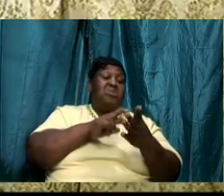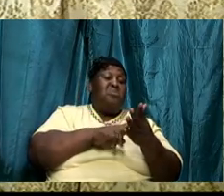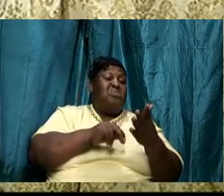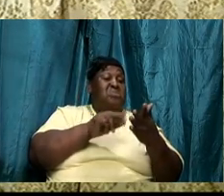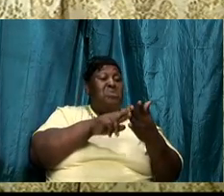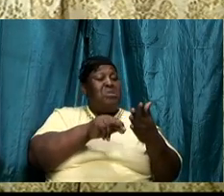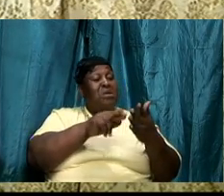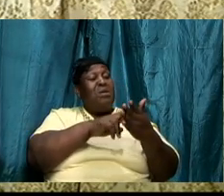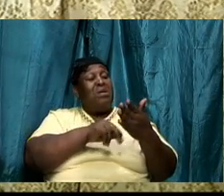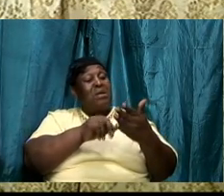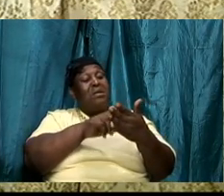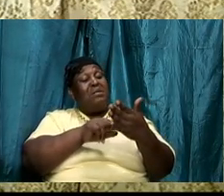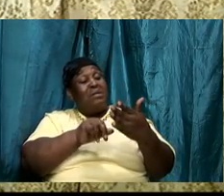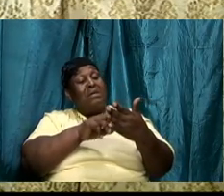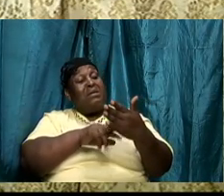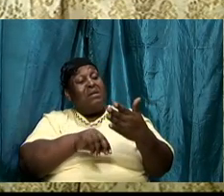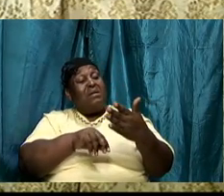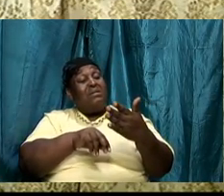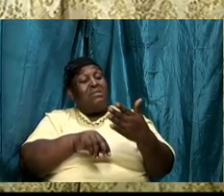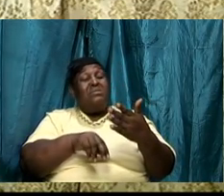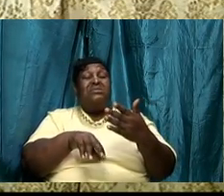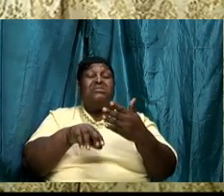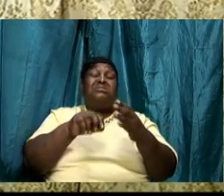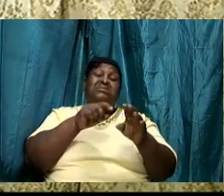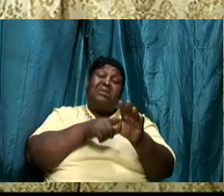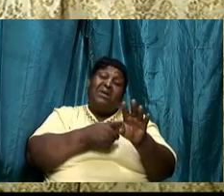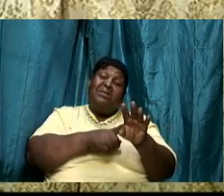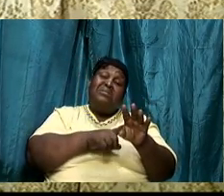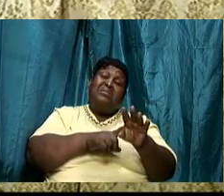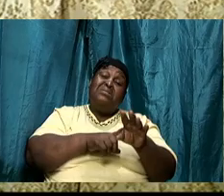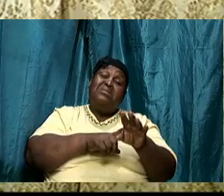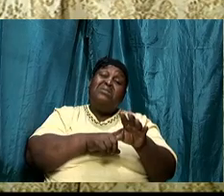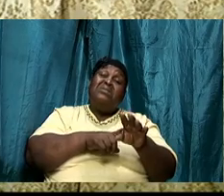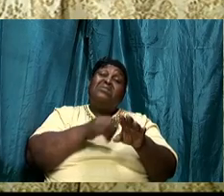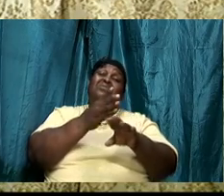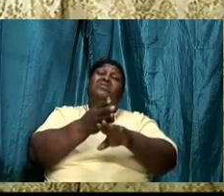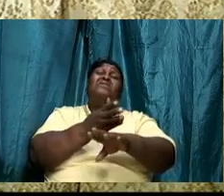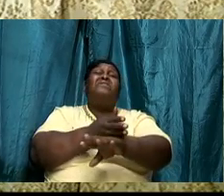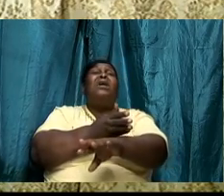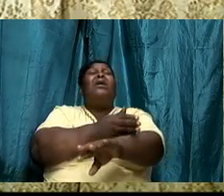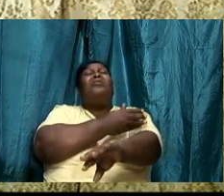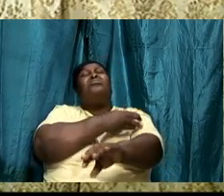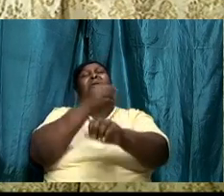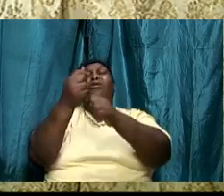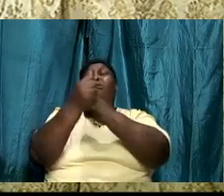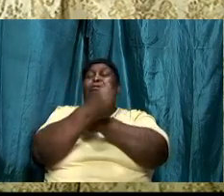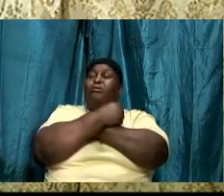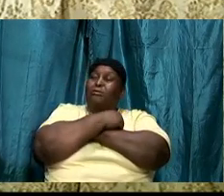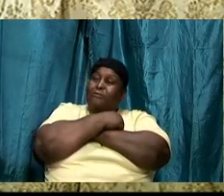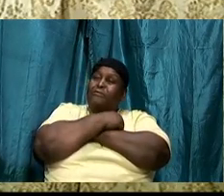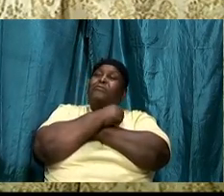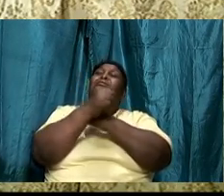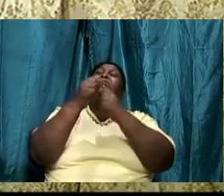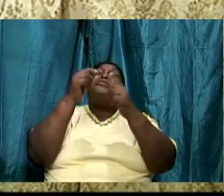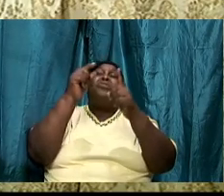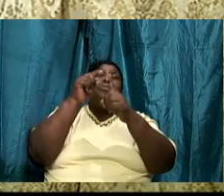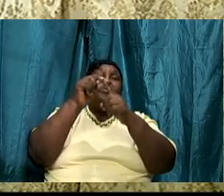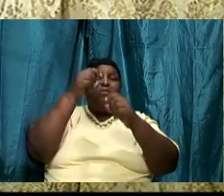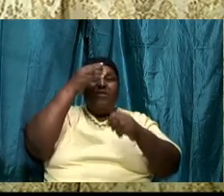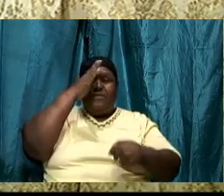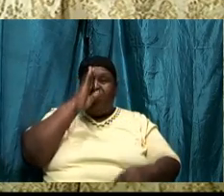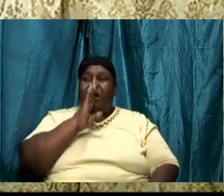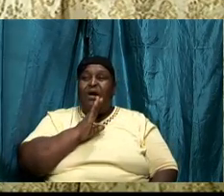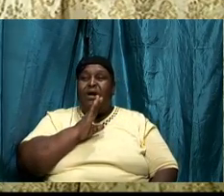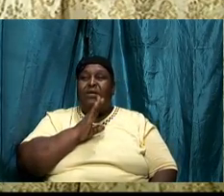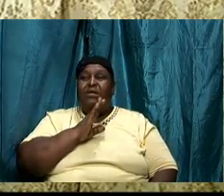thereafter to develop a love for the Word. And so my intention was